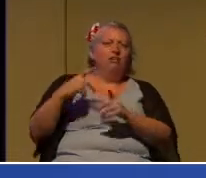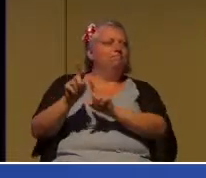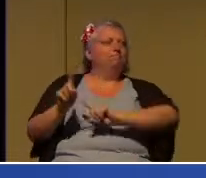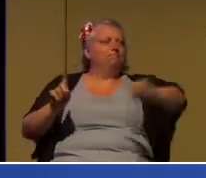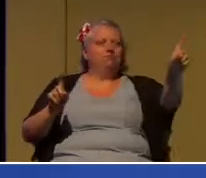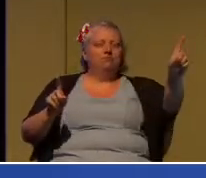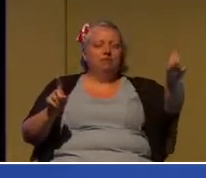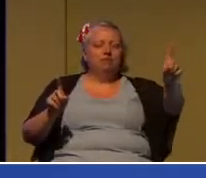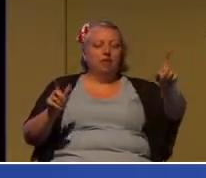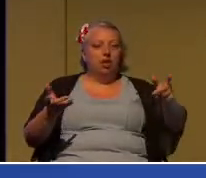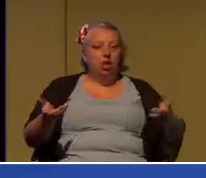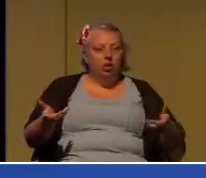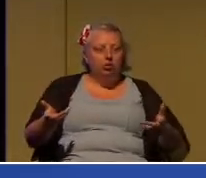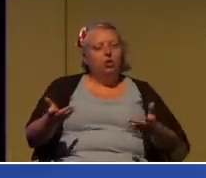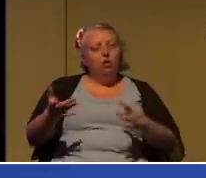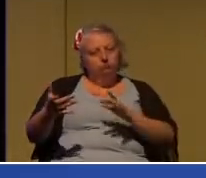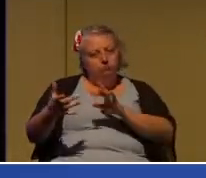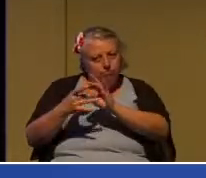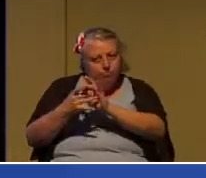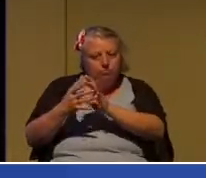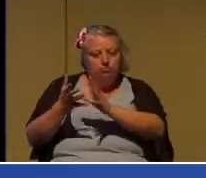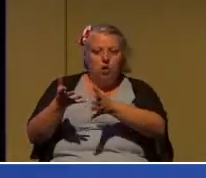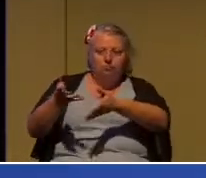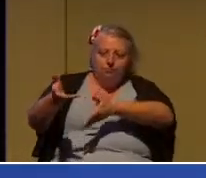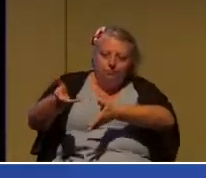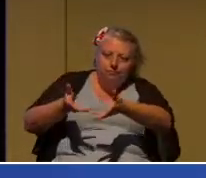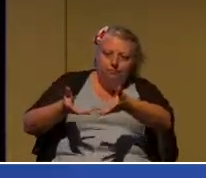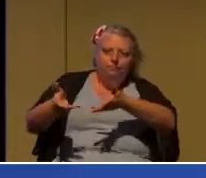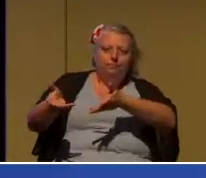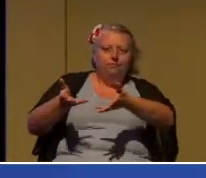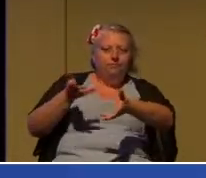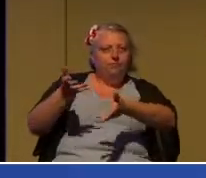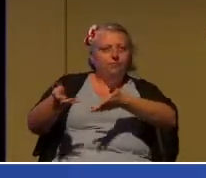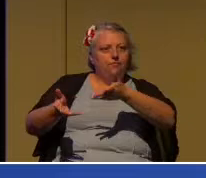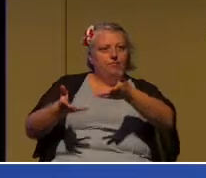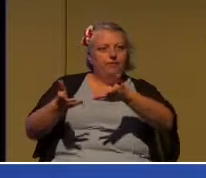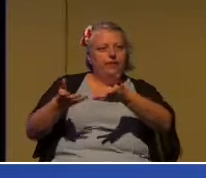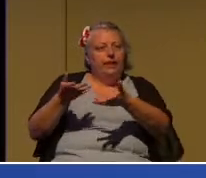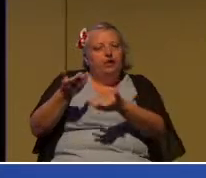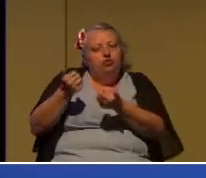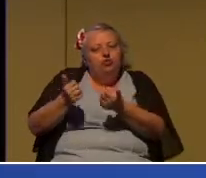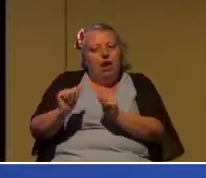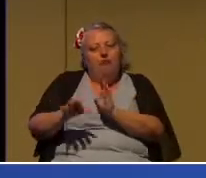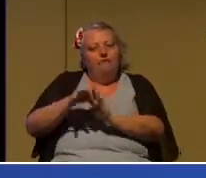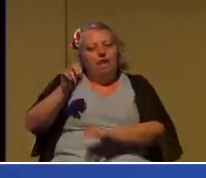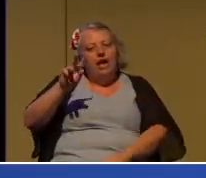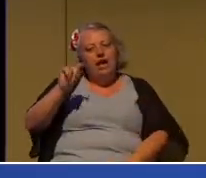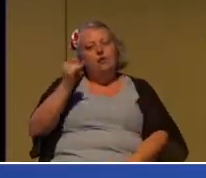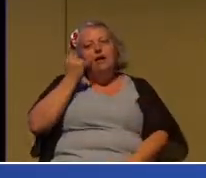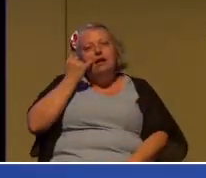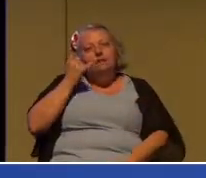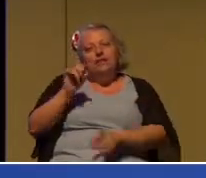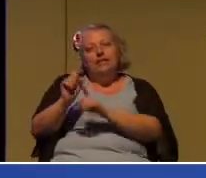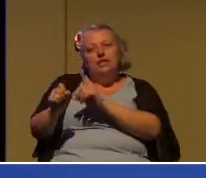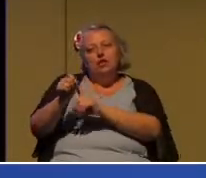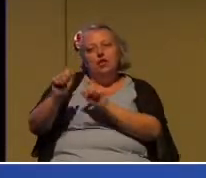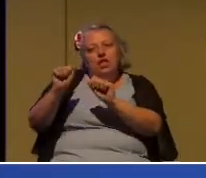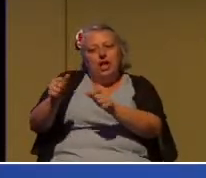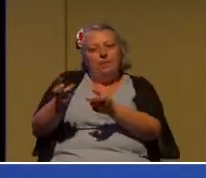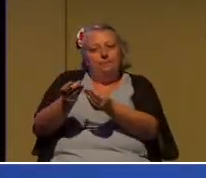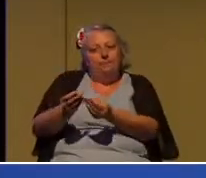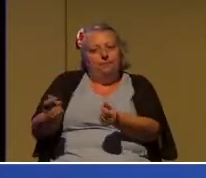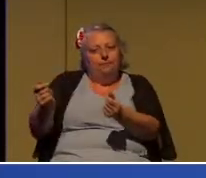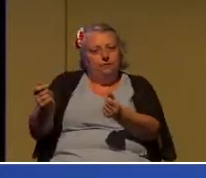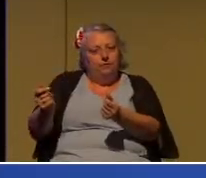Engage and try to find out if this situation can be redeemed or not. It can't always be